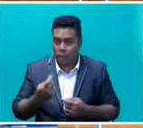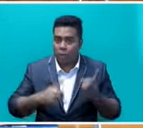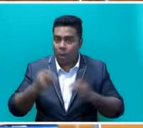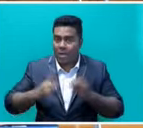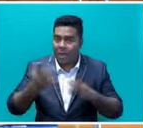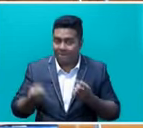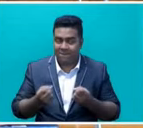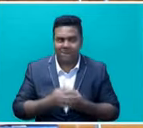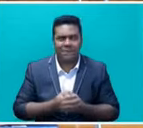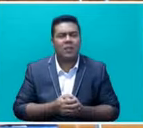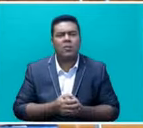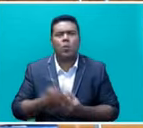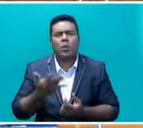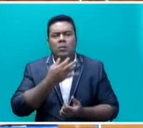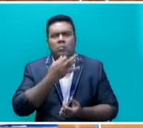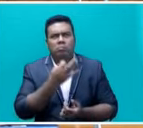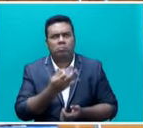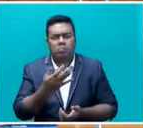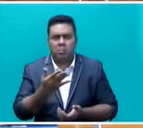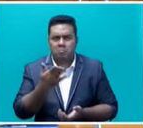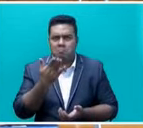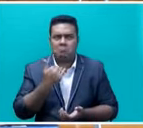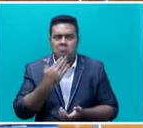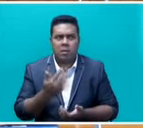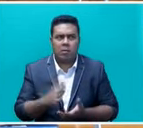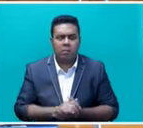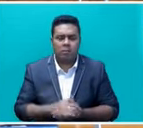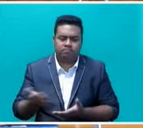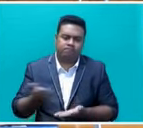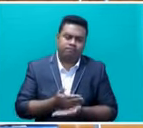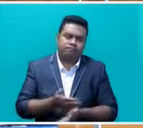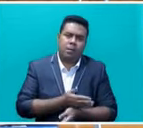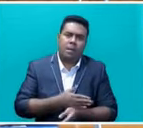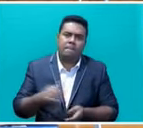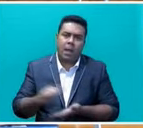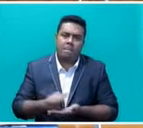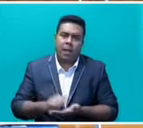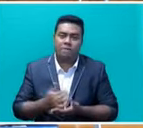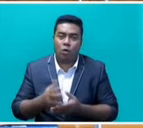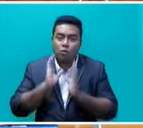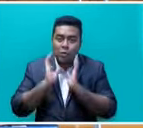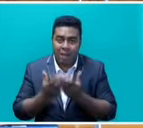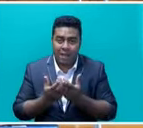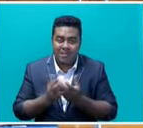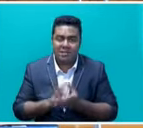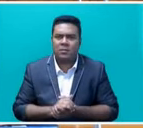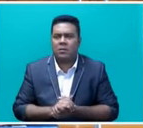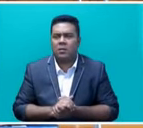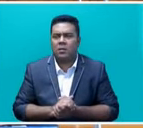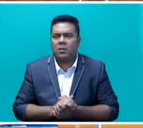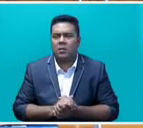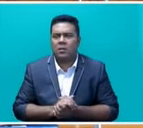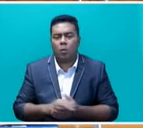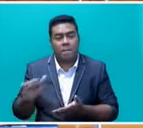a lot of people have requested for that. A lot of people, you know, for example, pre-buy things for Christmas. They can plan around that. And, of course, people buy,